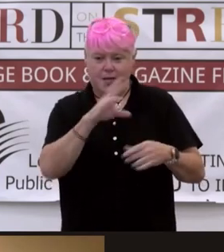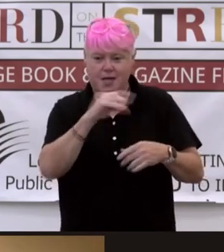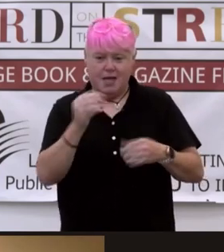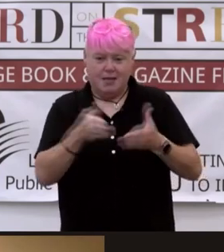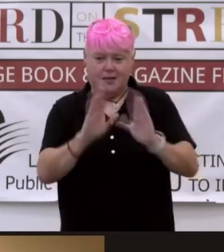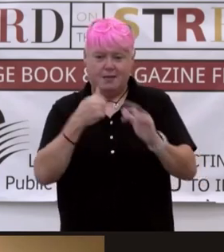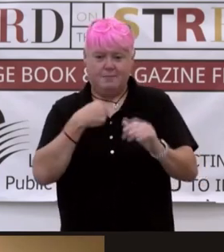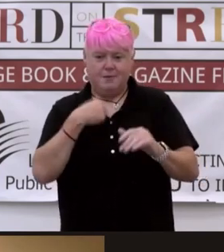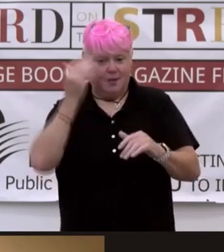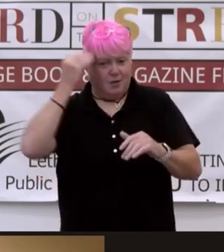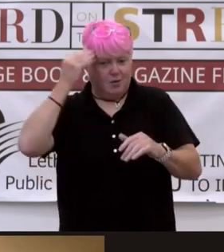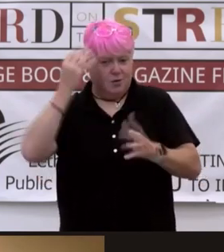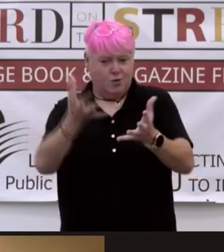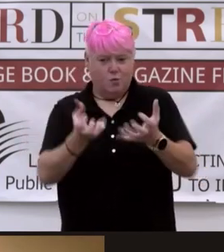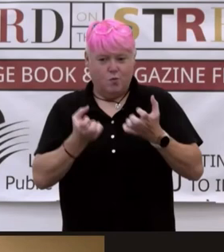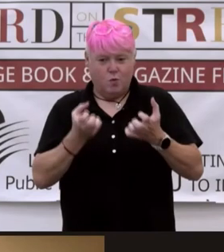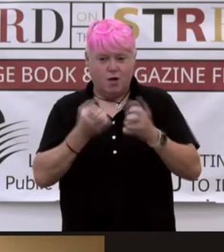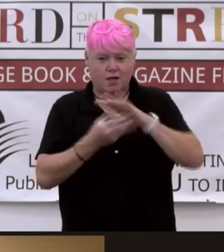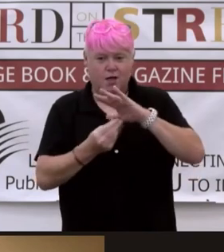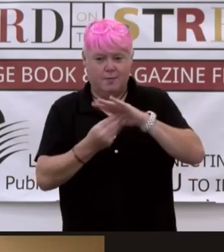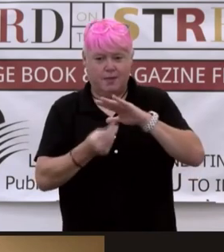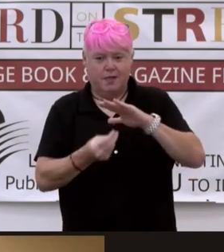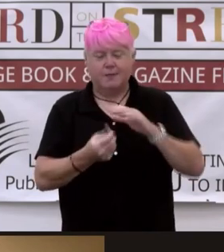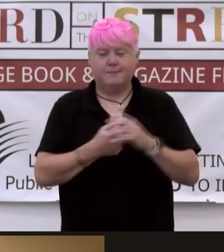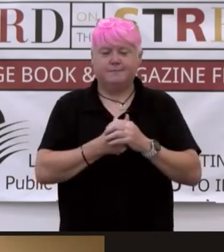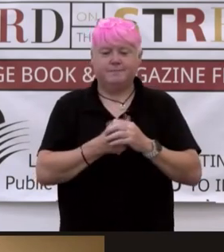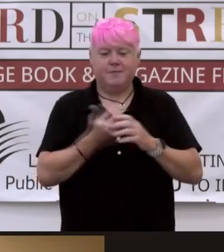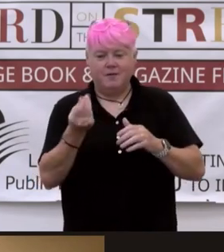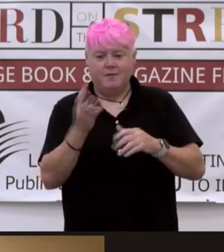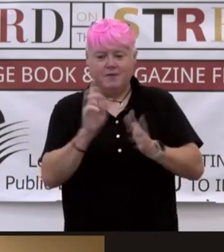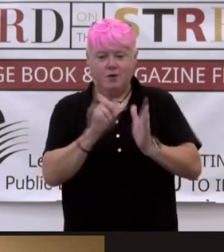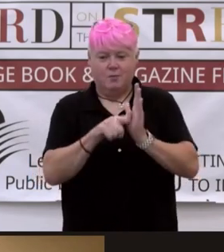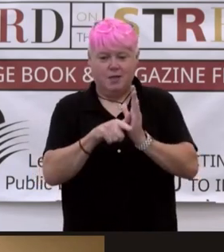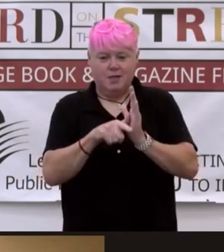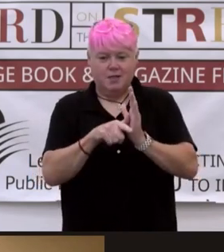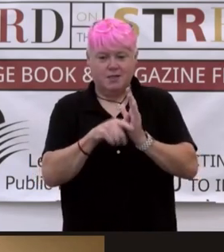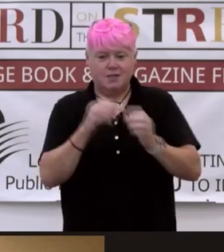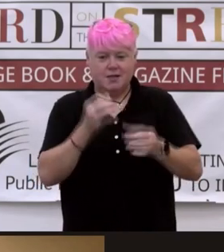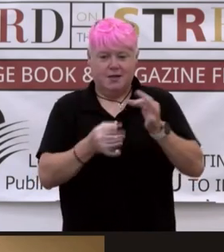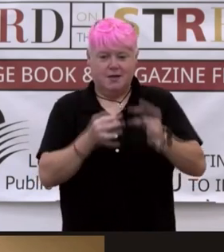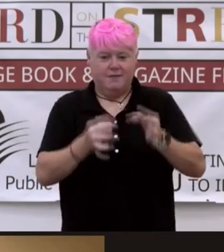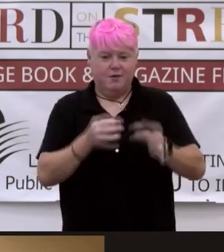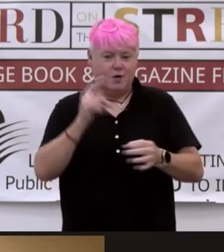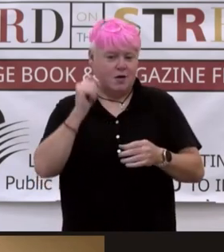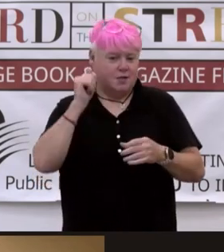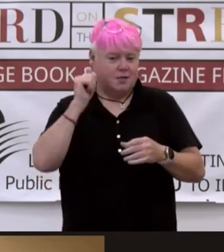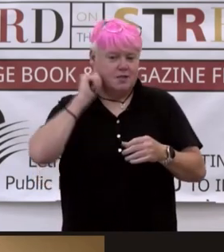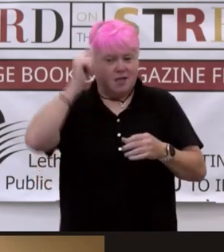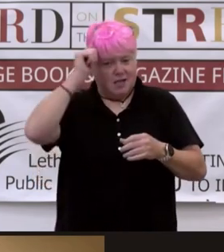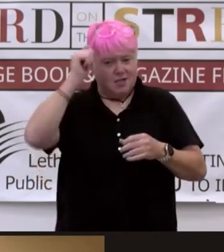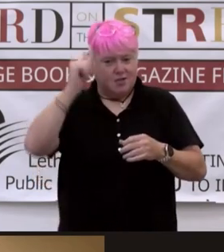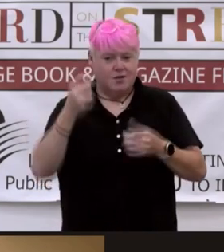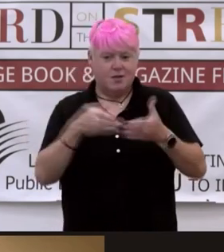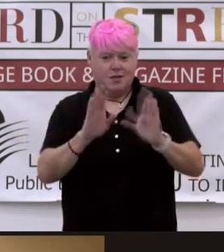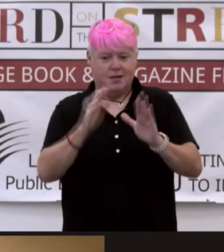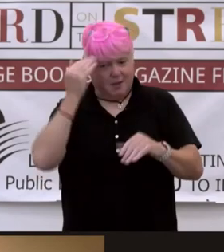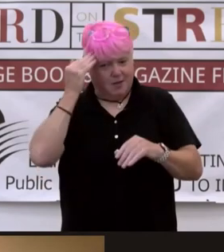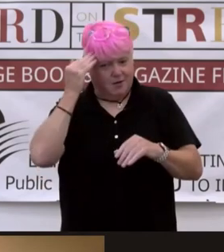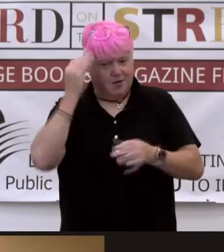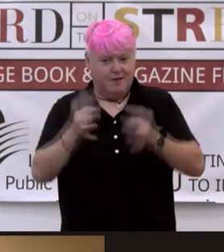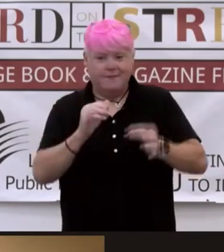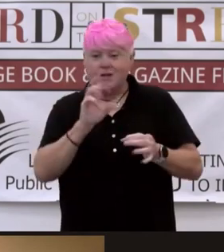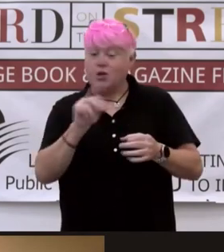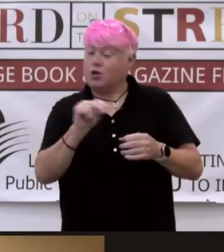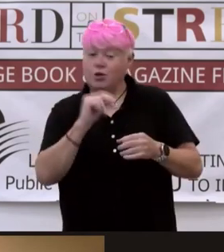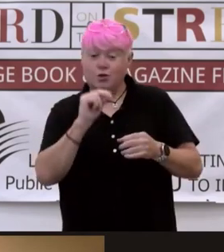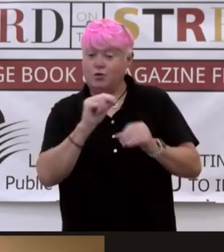that you would like a copy. I will give you a few minutes, if you are a teenager, to pop in there and let me know. If there aren't any teenagers, then